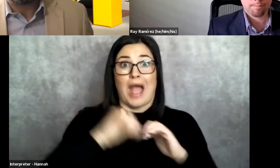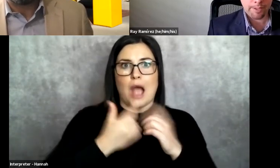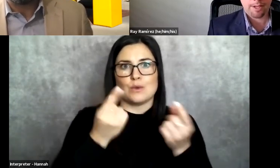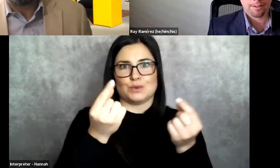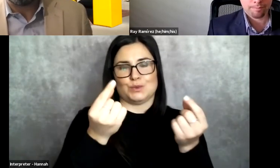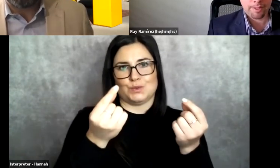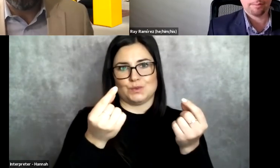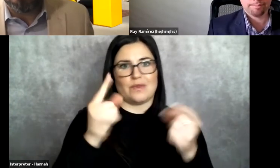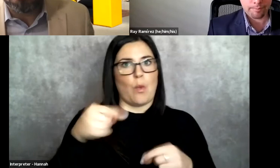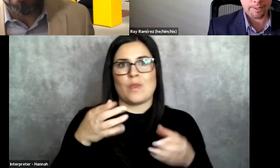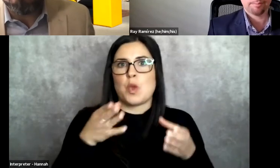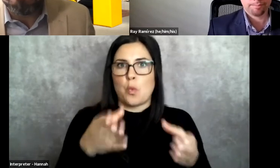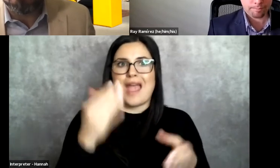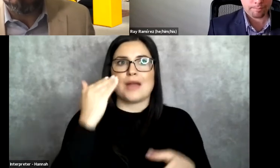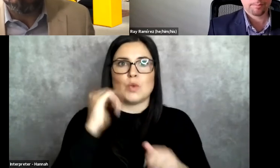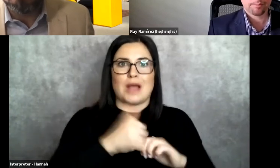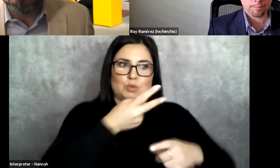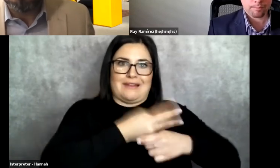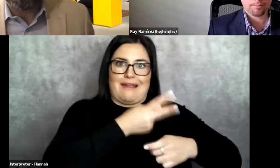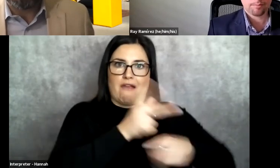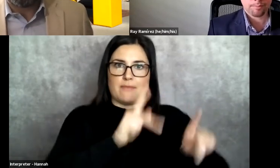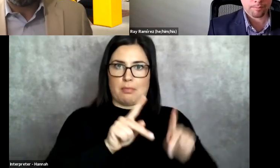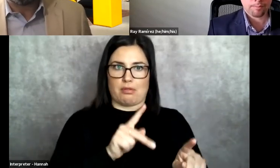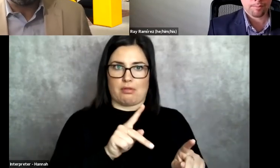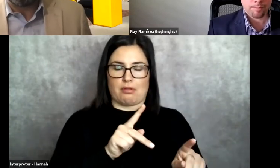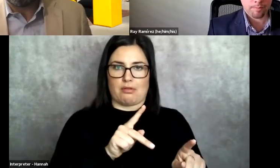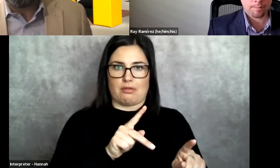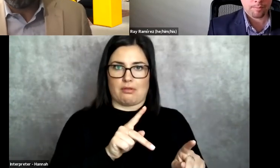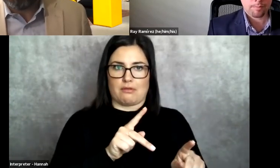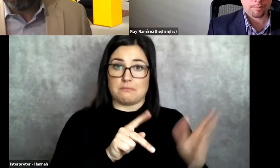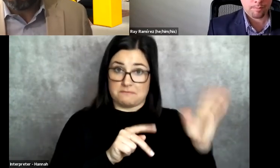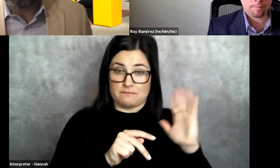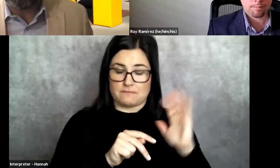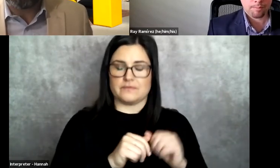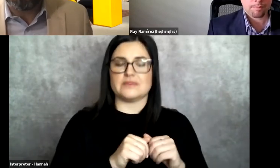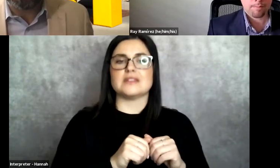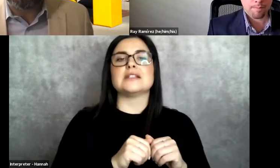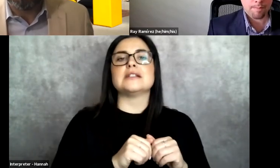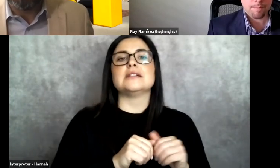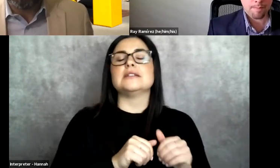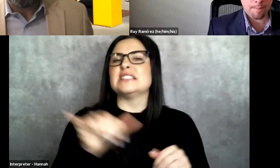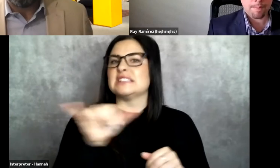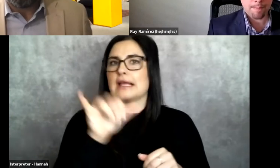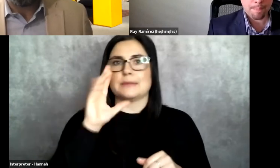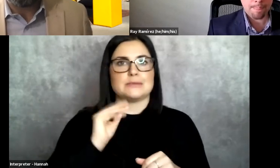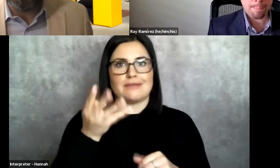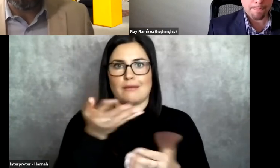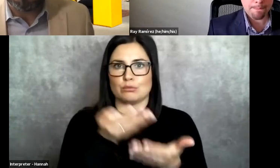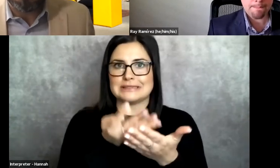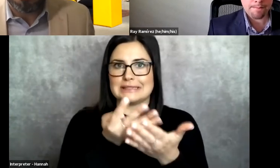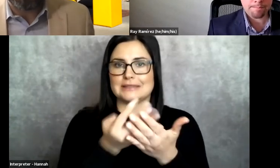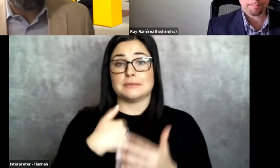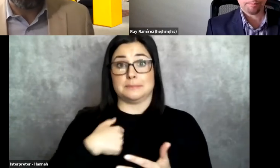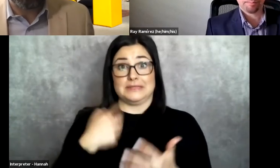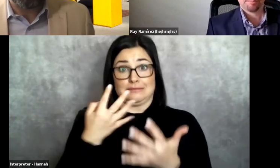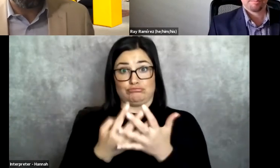right? That was the only way I knew how to look out for people. And similar with my experience in prison. When I was in prison,